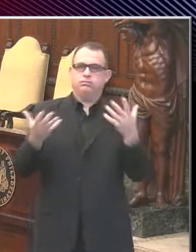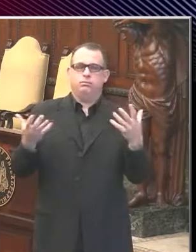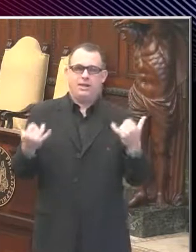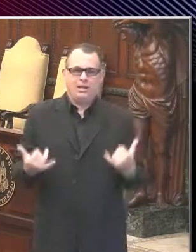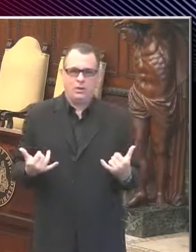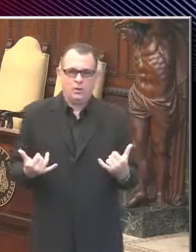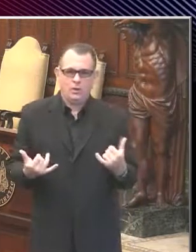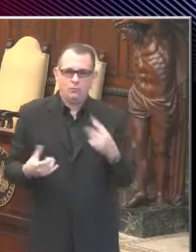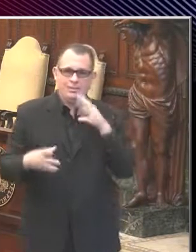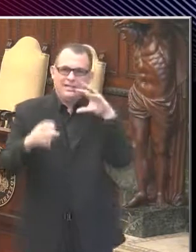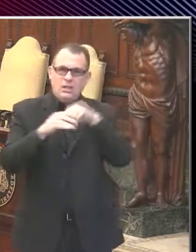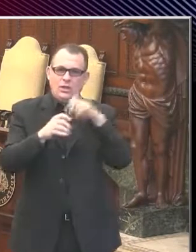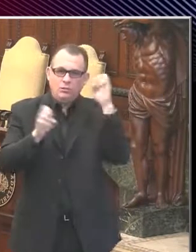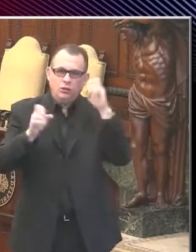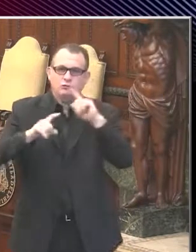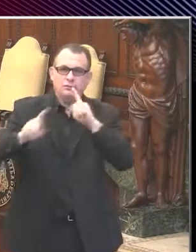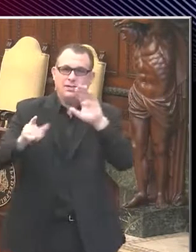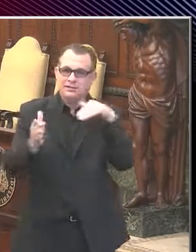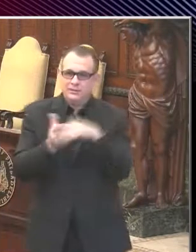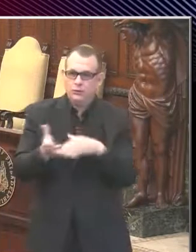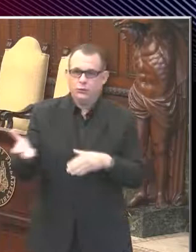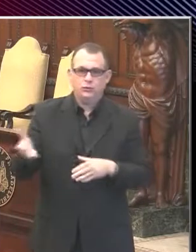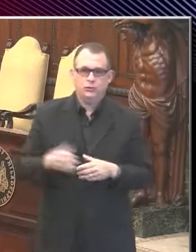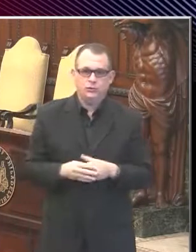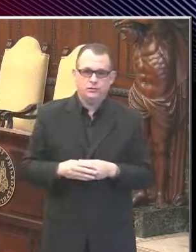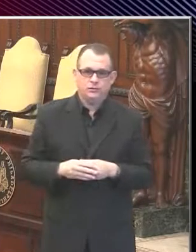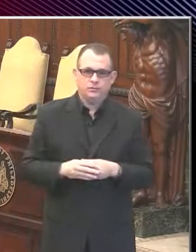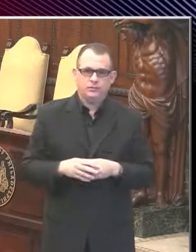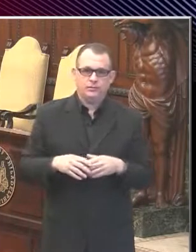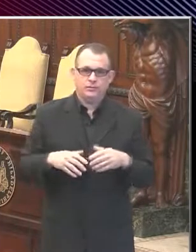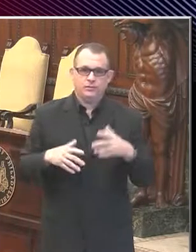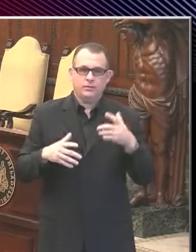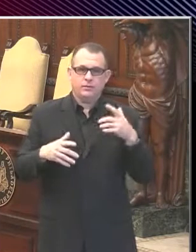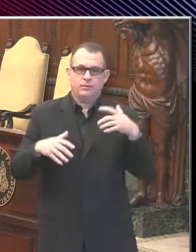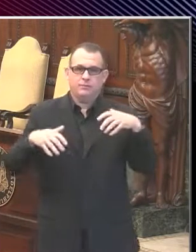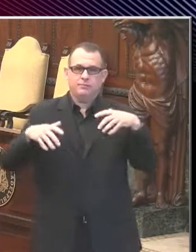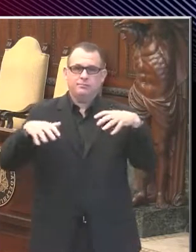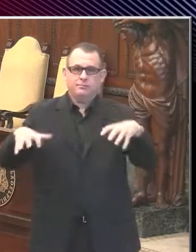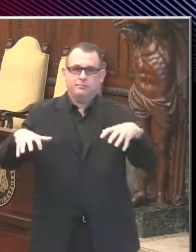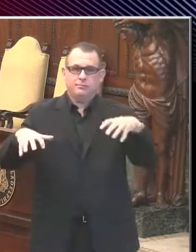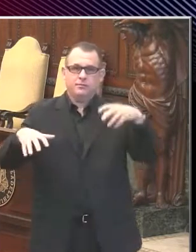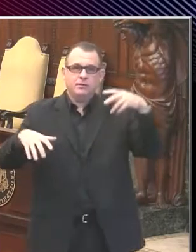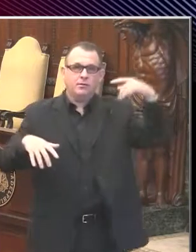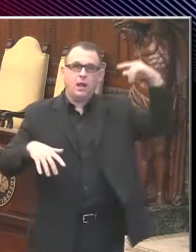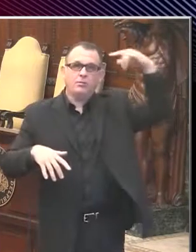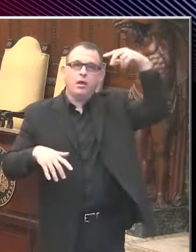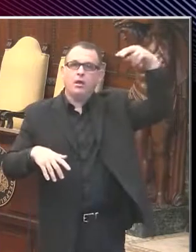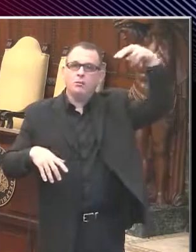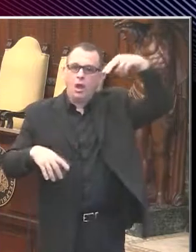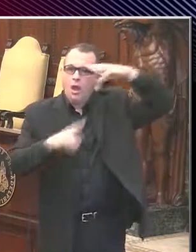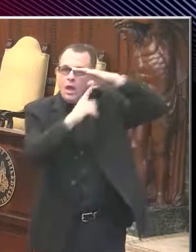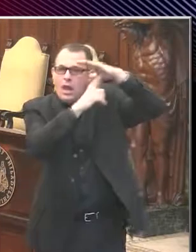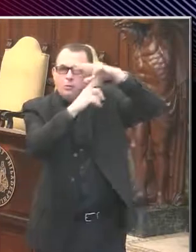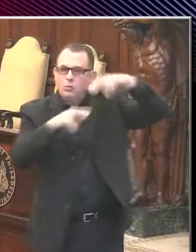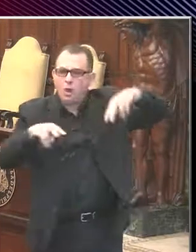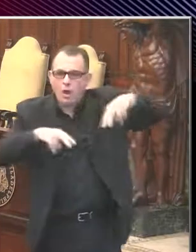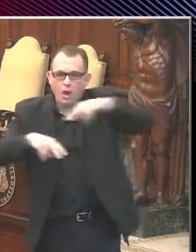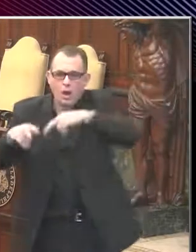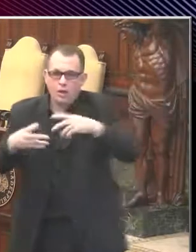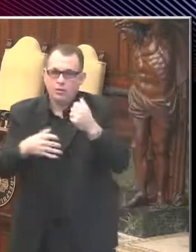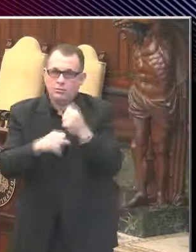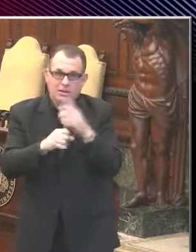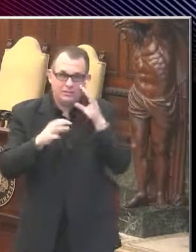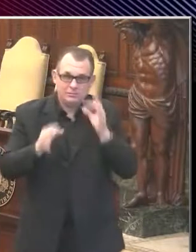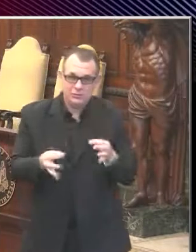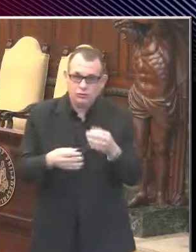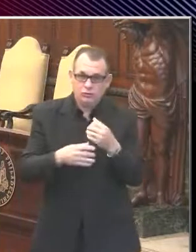We were seeing aerial views of the various scenes. And decisions were made based on what information was being